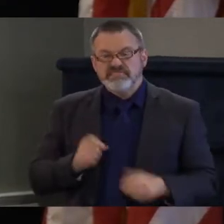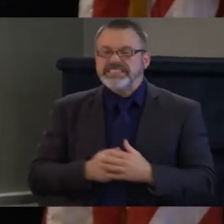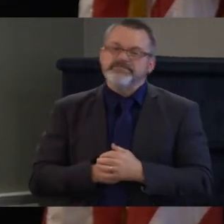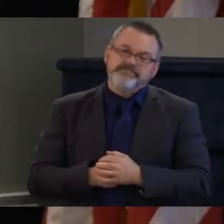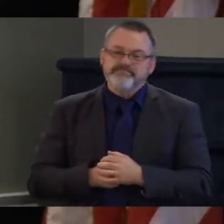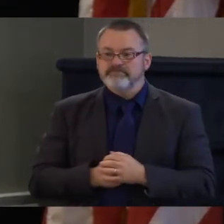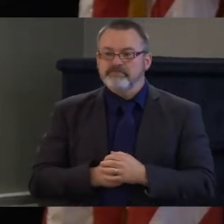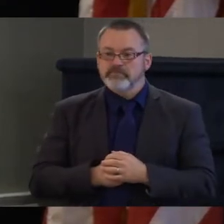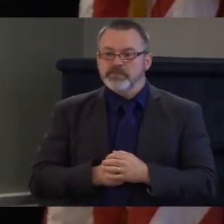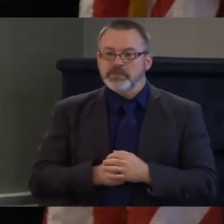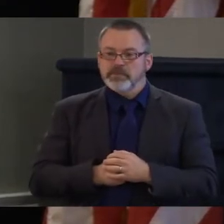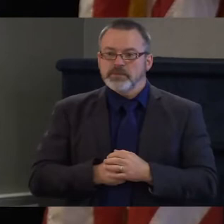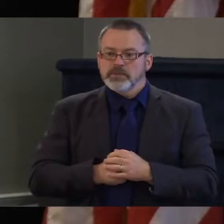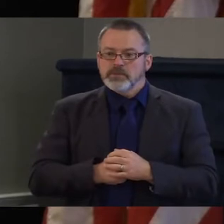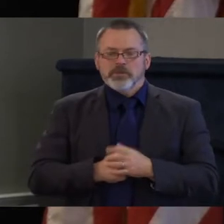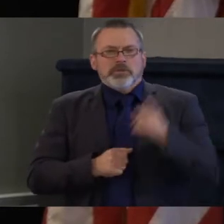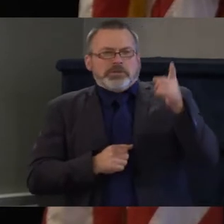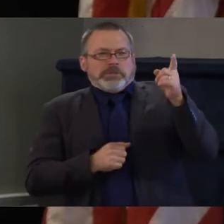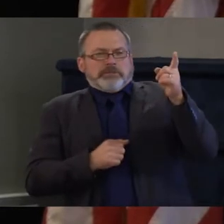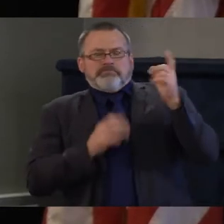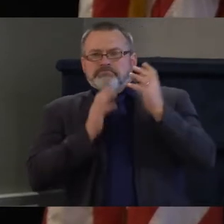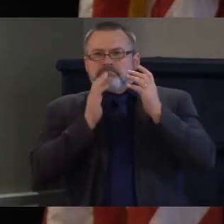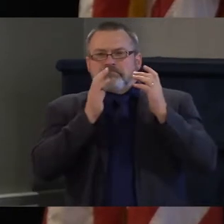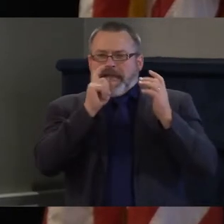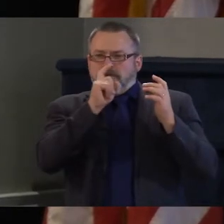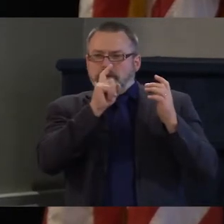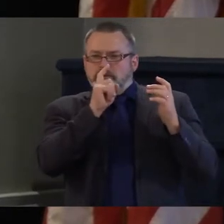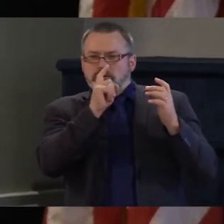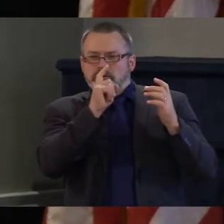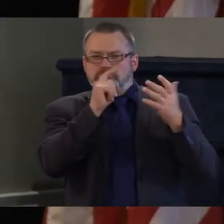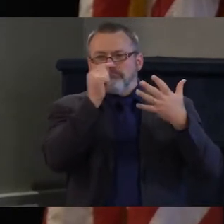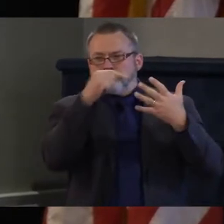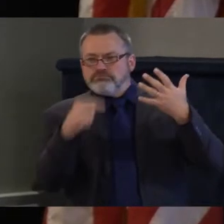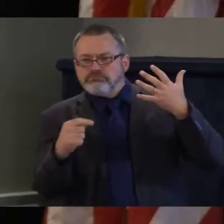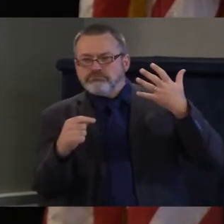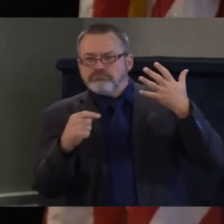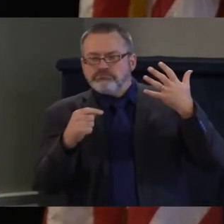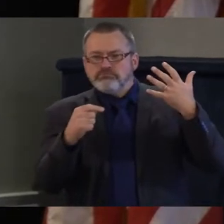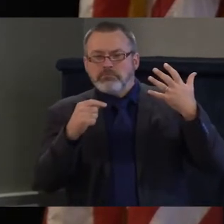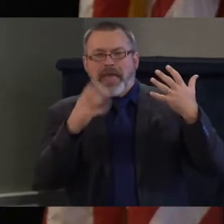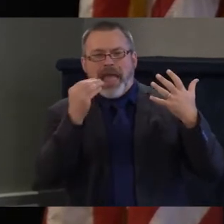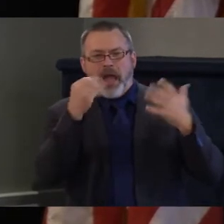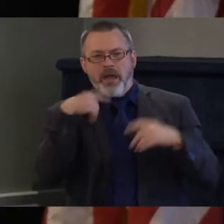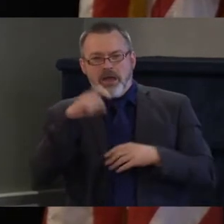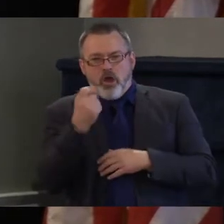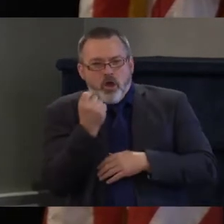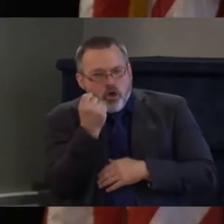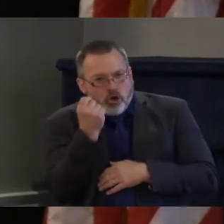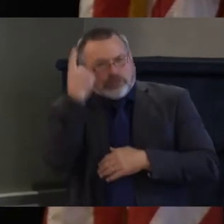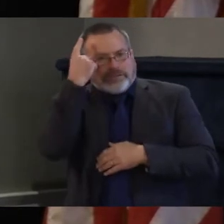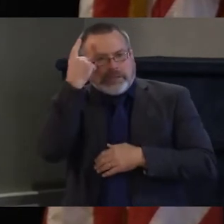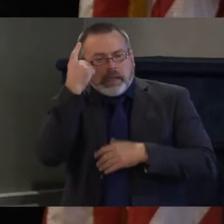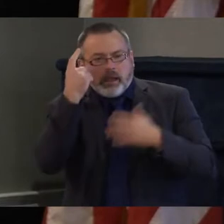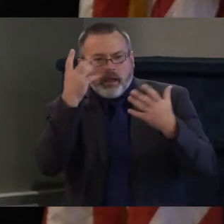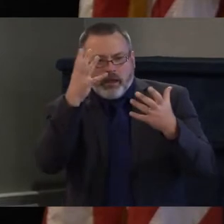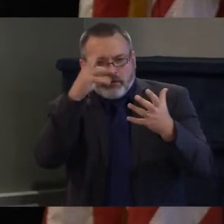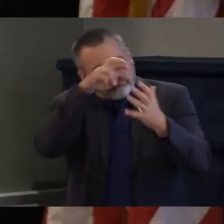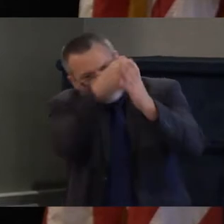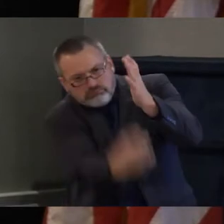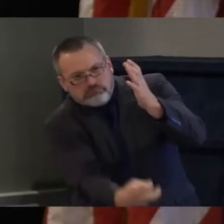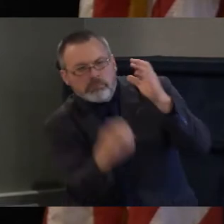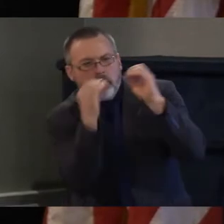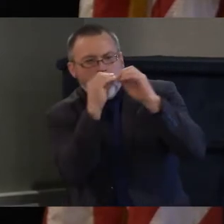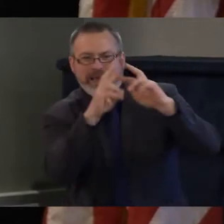like if our communities had a better understanding of the need and were willing to open up their extra bedrooms and their